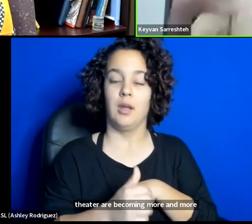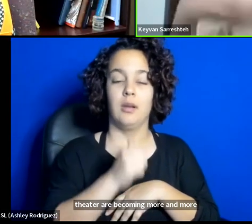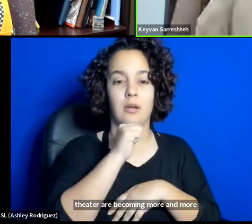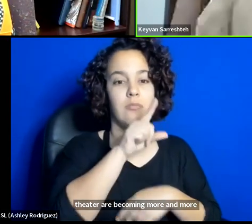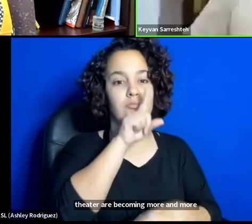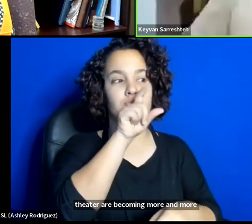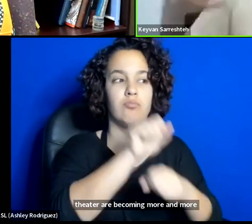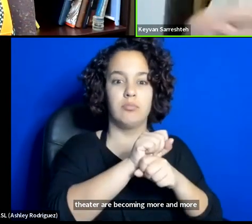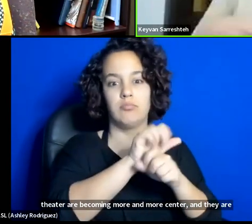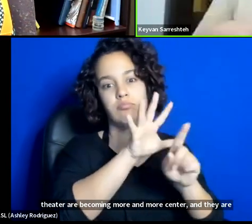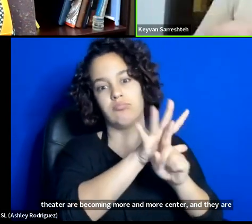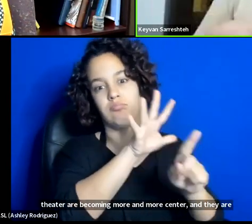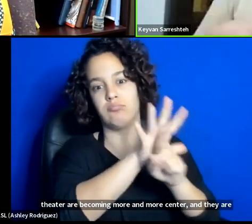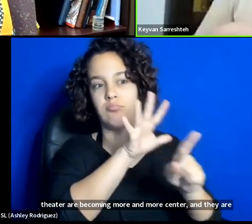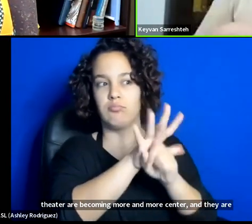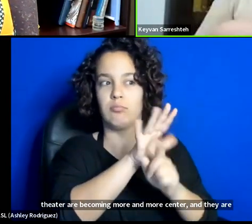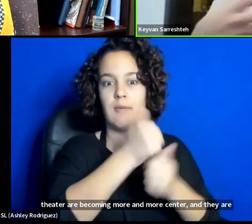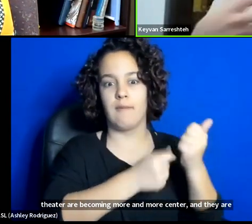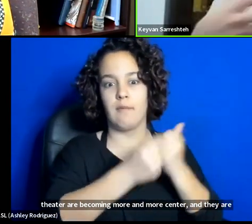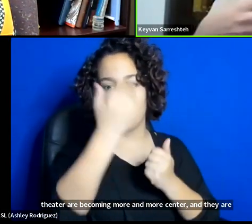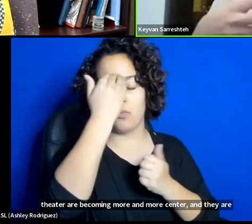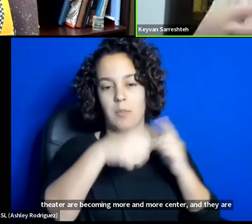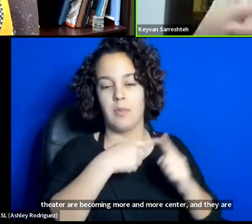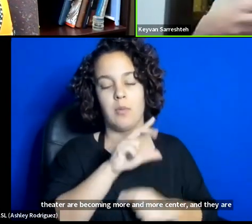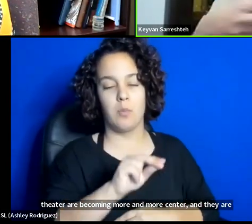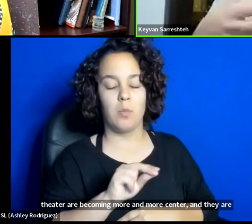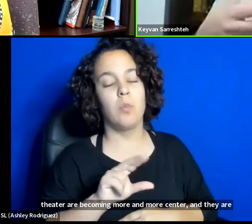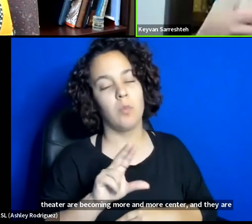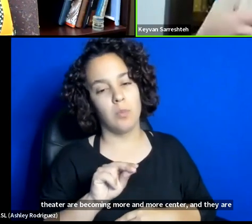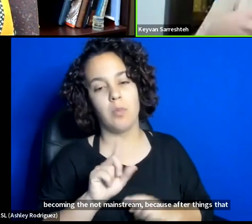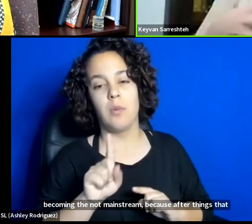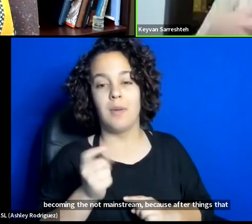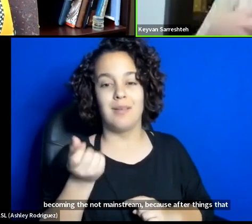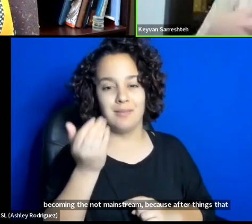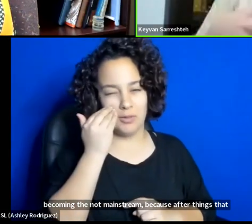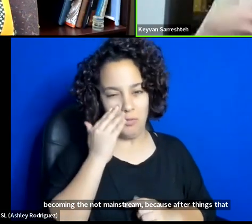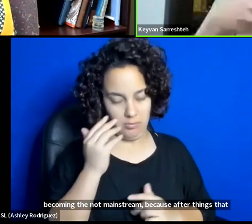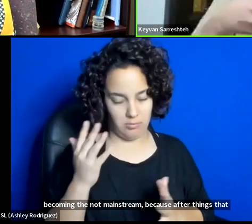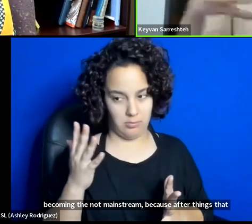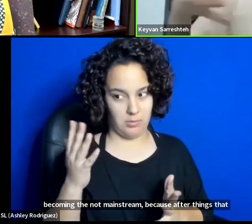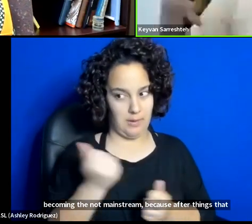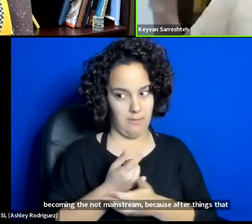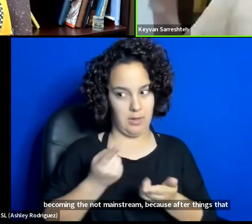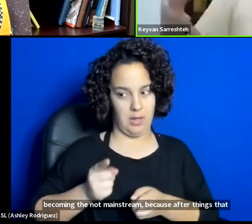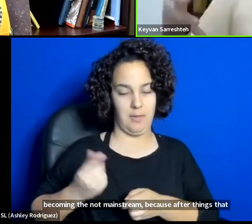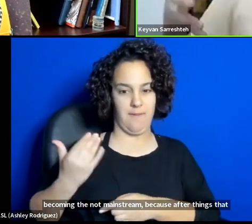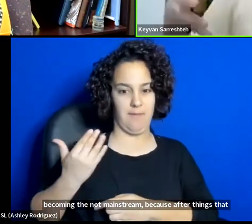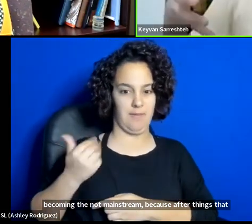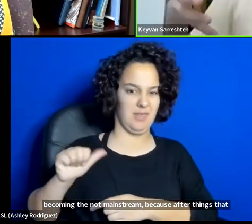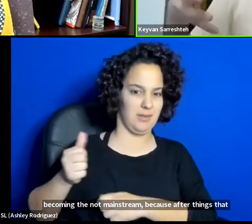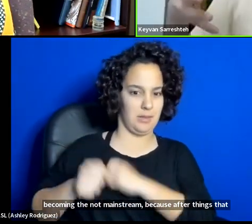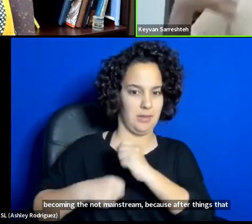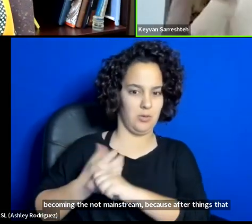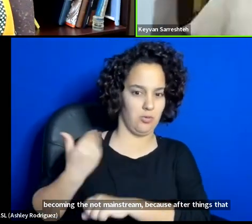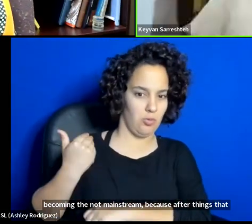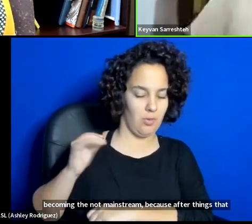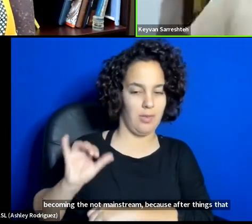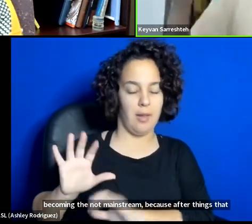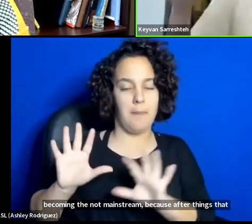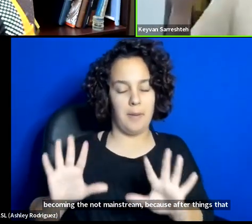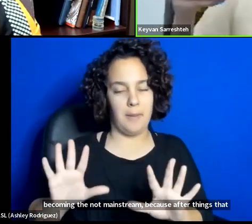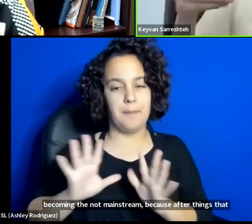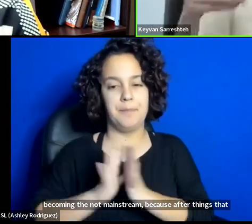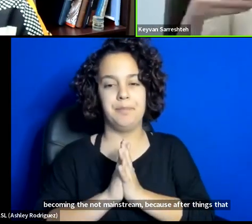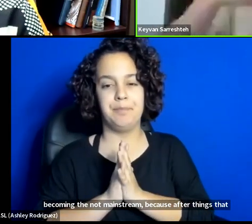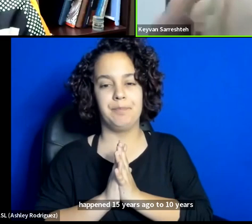because after things that happened 15 years ago to 10 years ago, we have a very big commercial scene in Tehran and Iran